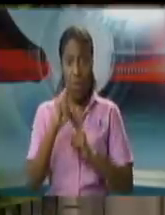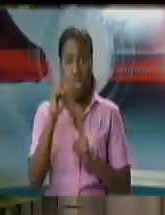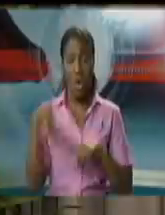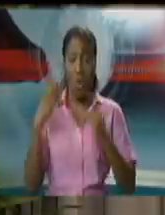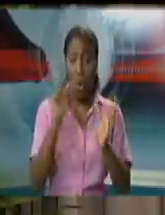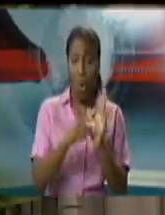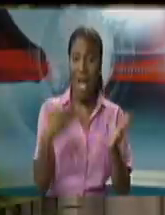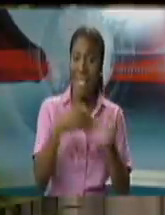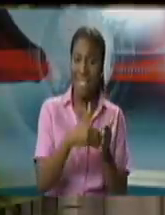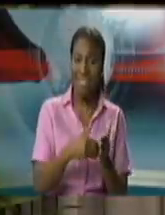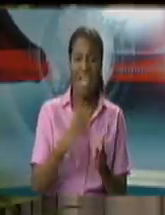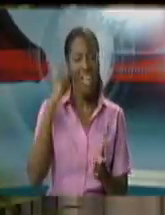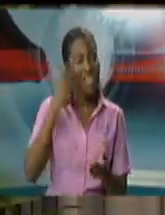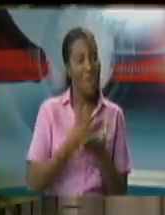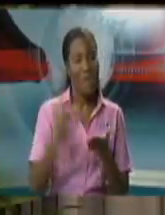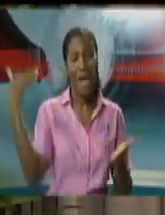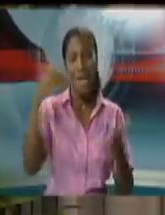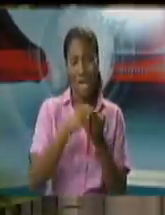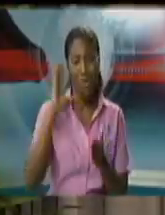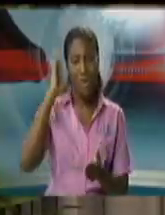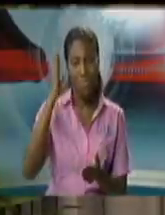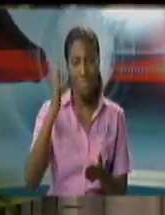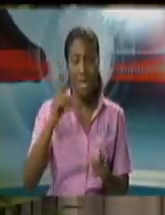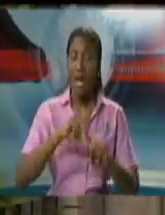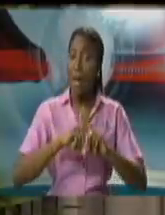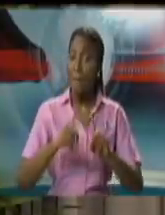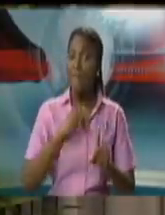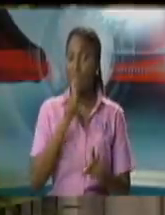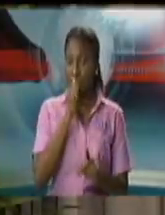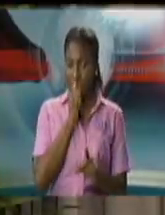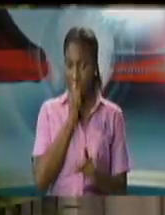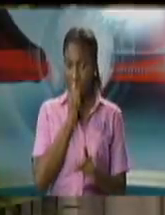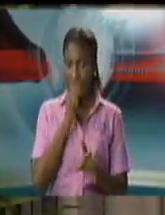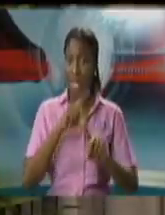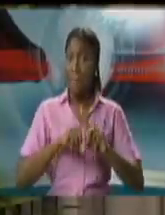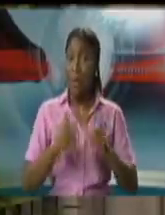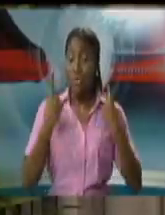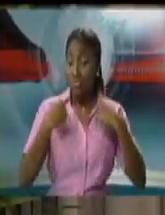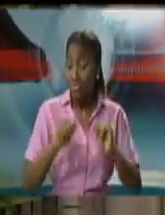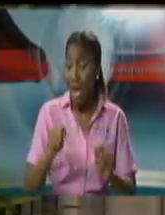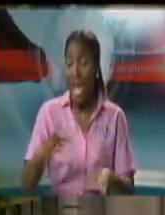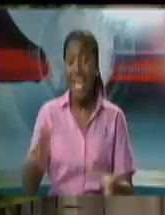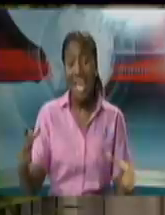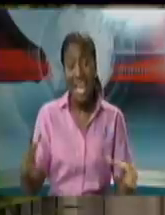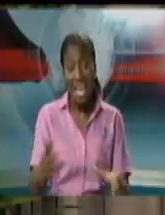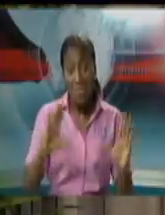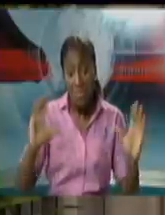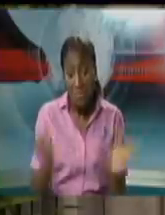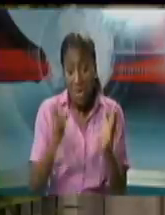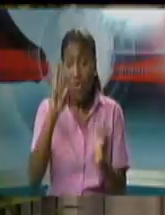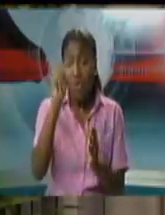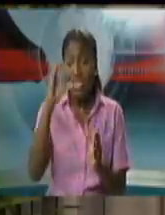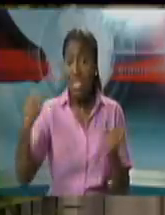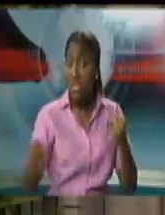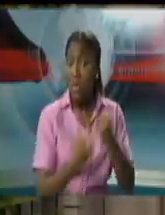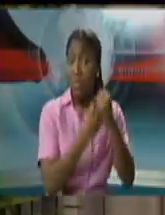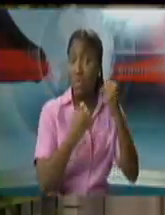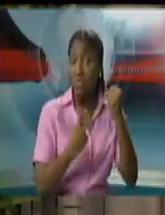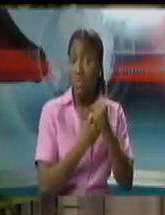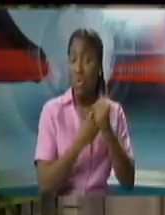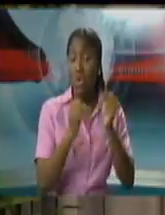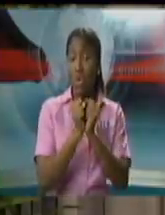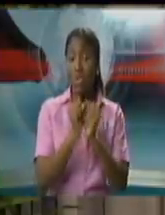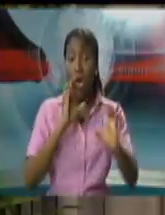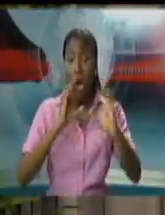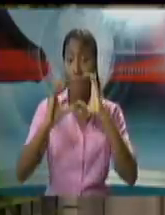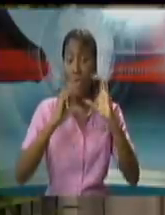case we cannot as you are well aware get the opposition support on the interception of communication bill that is